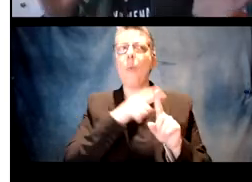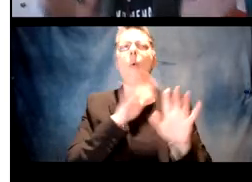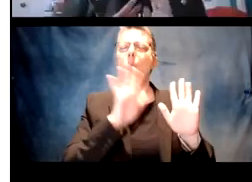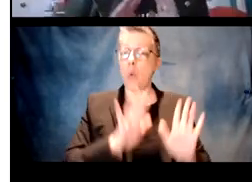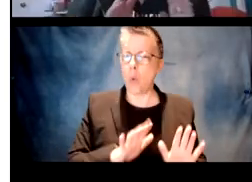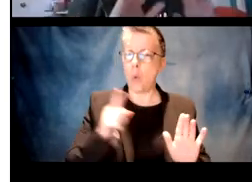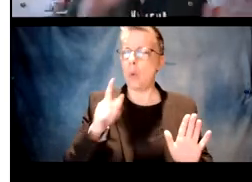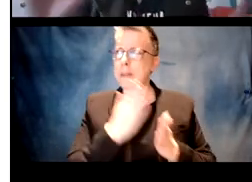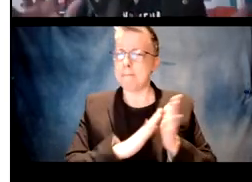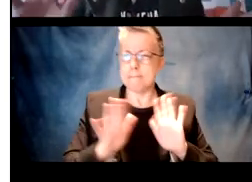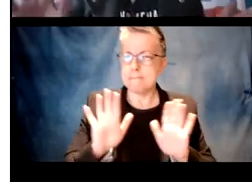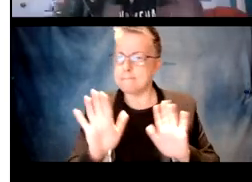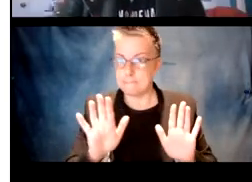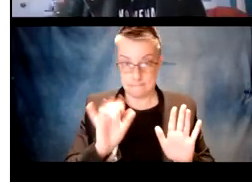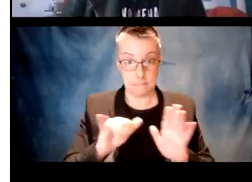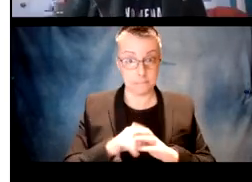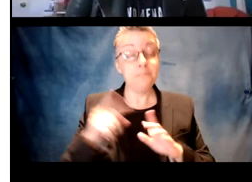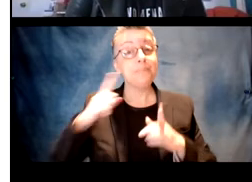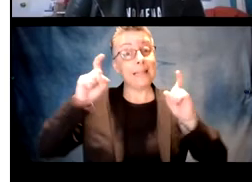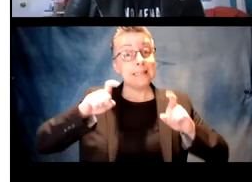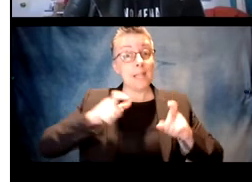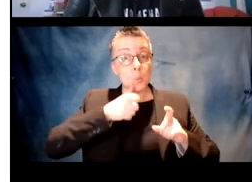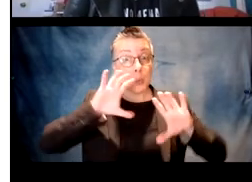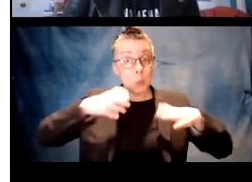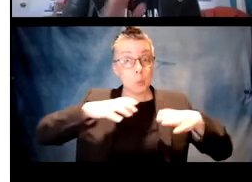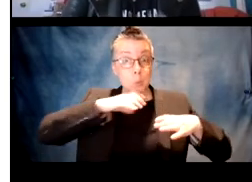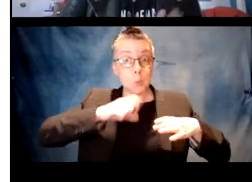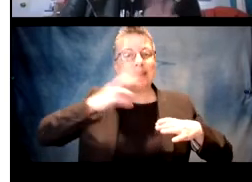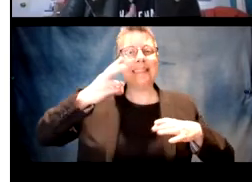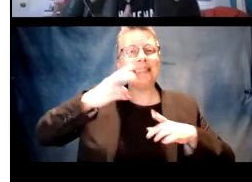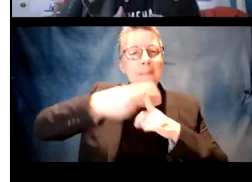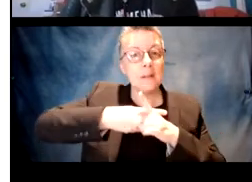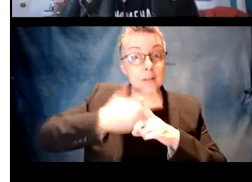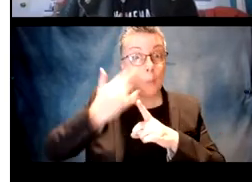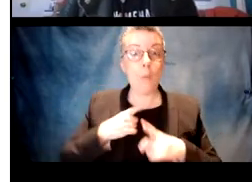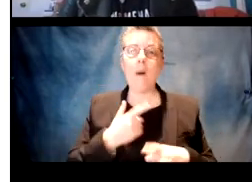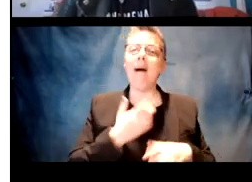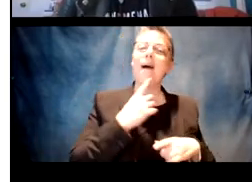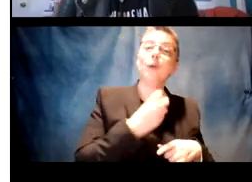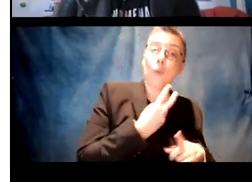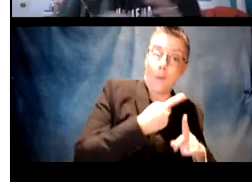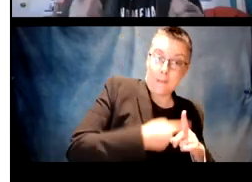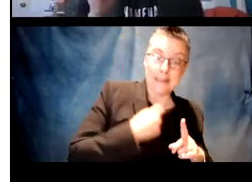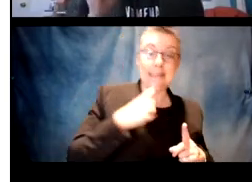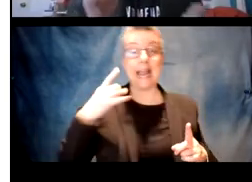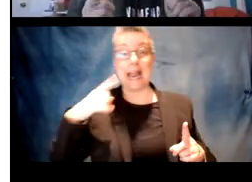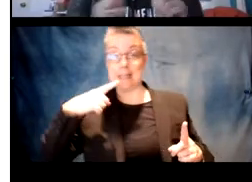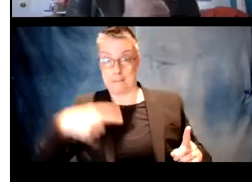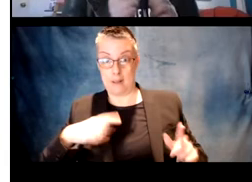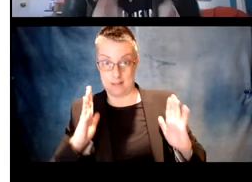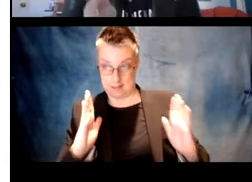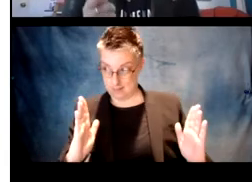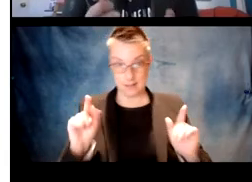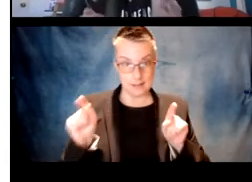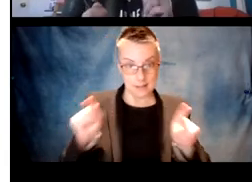go with break. ED does go with run. Okay, and I'm going to test 16 month olds because it's in that sweet